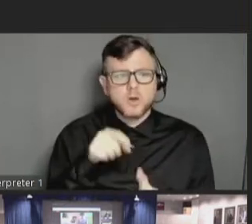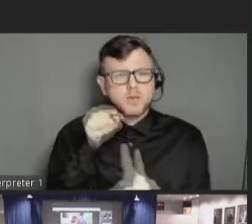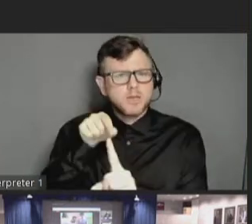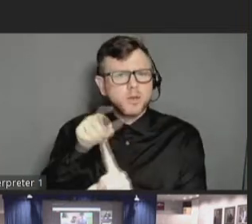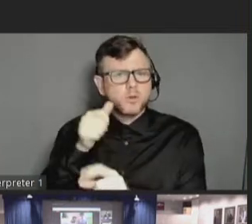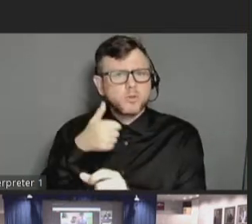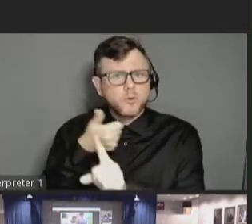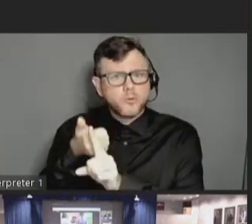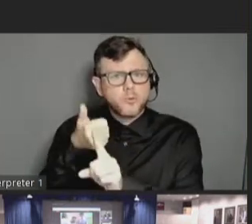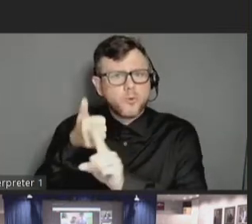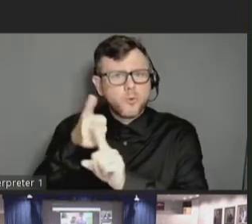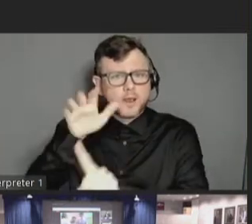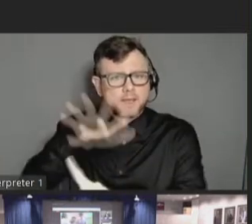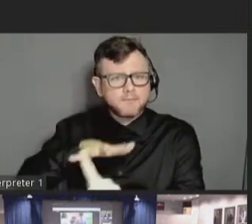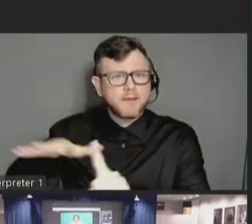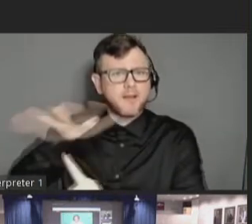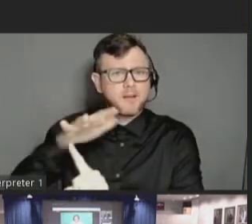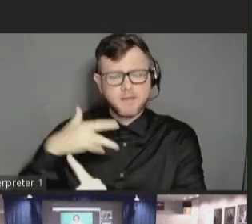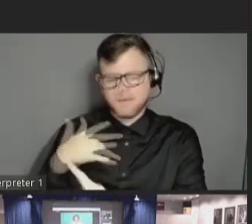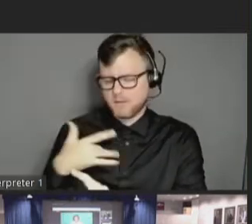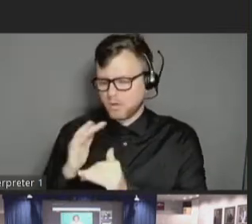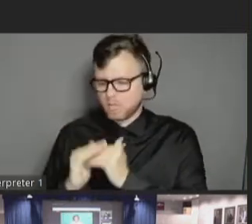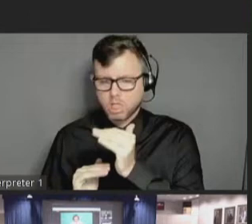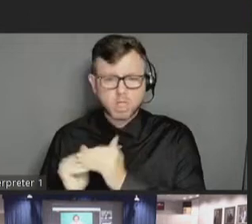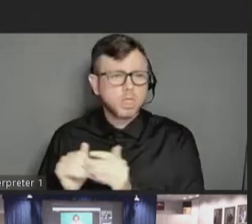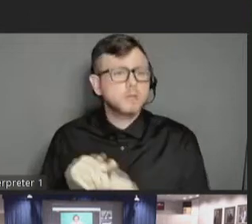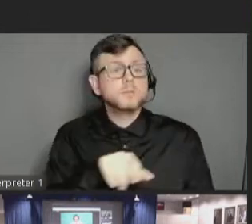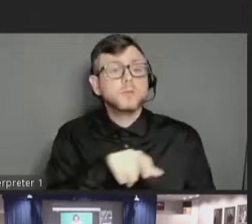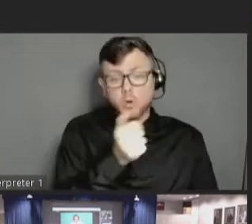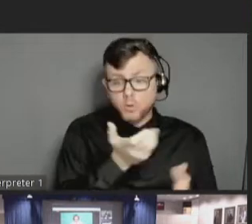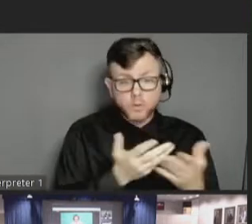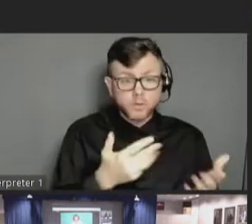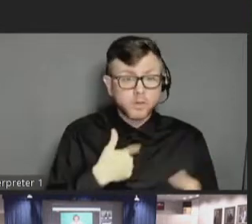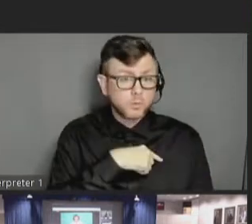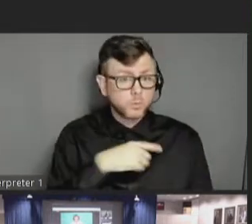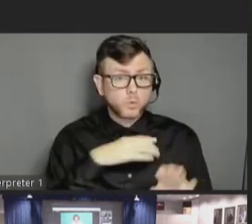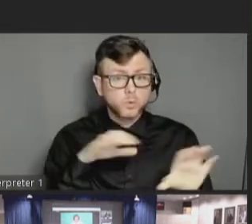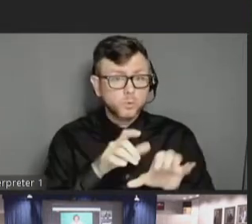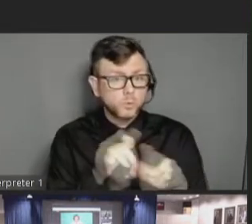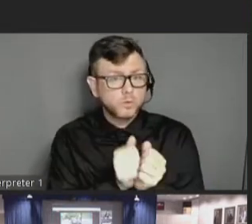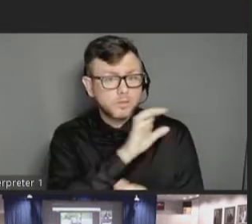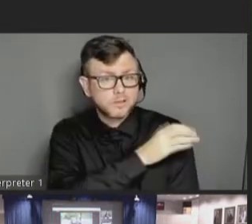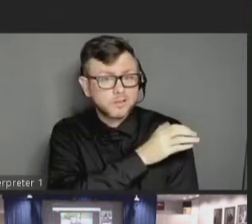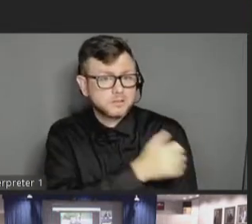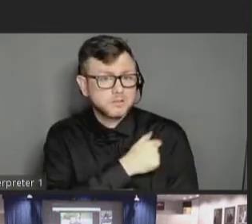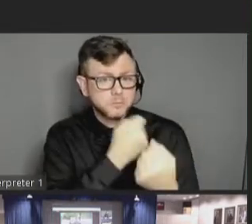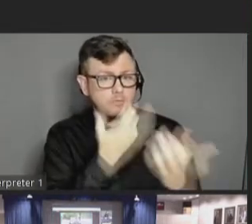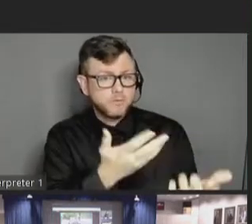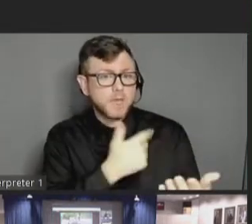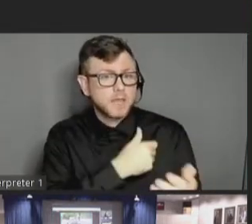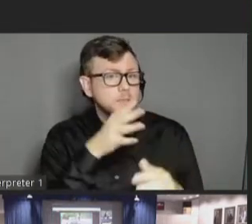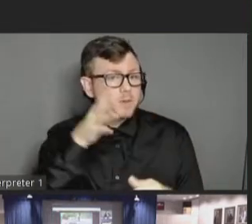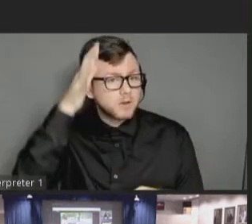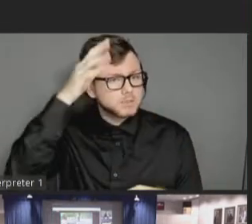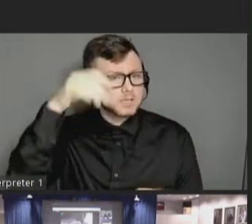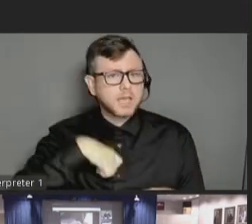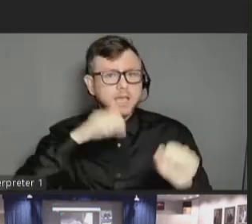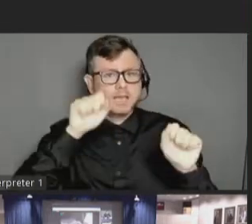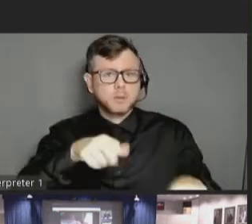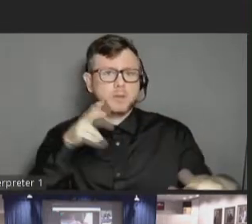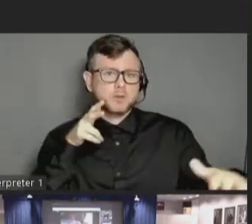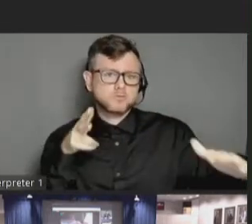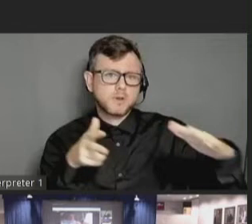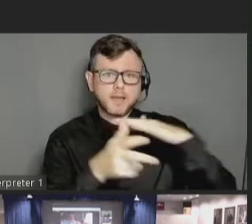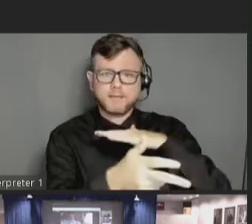it very welcoming and comforting. Another great thing we've been able to do with the clinics is offer parents the option to do a drive-in, so